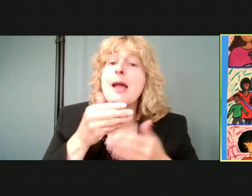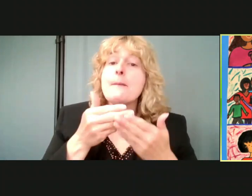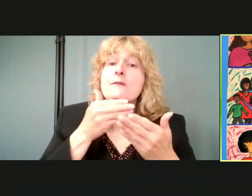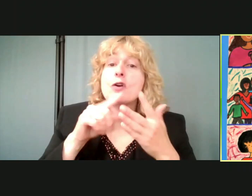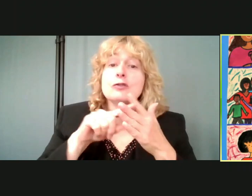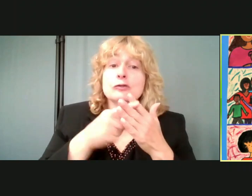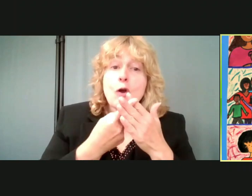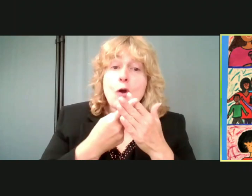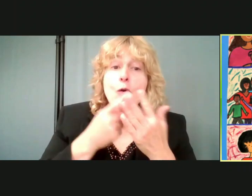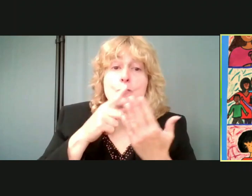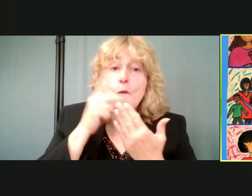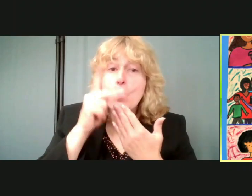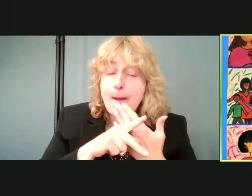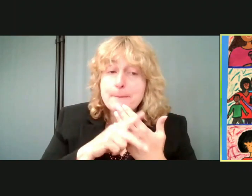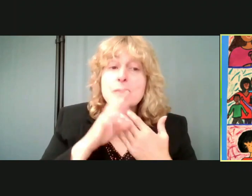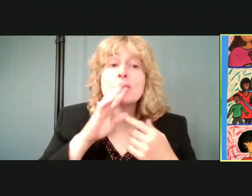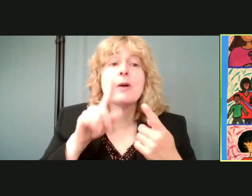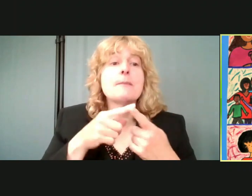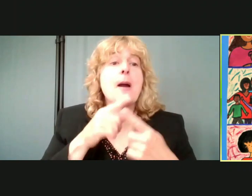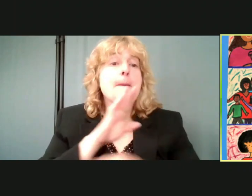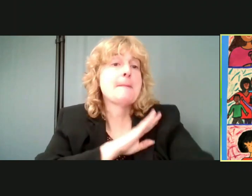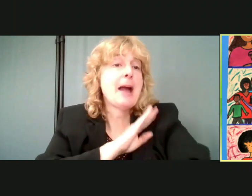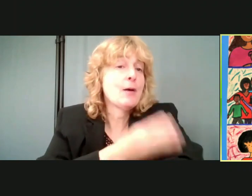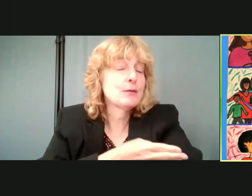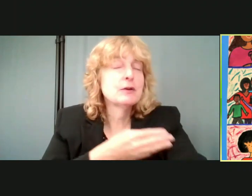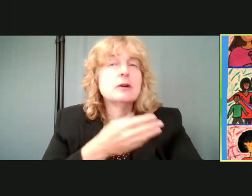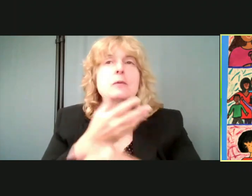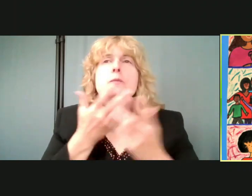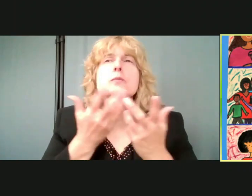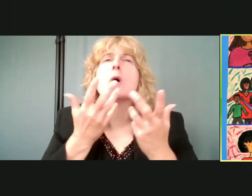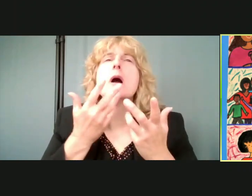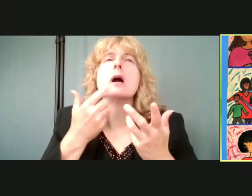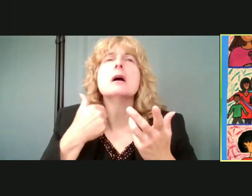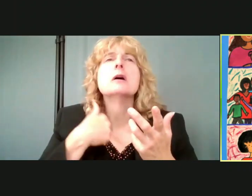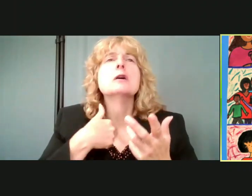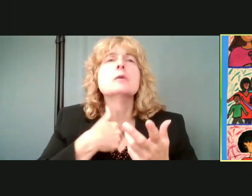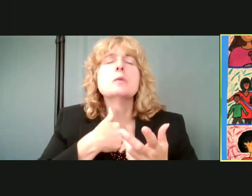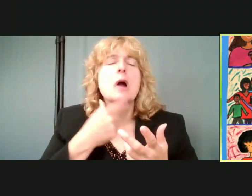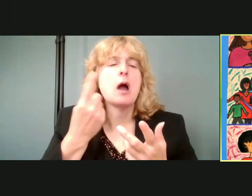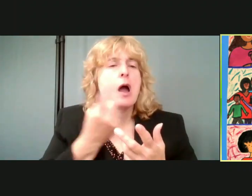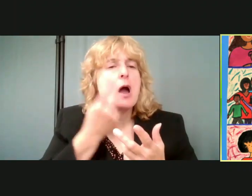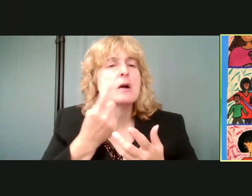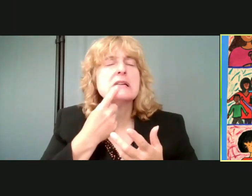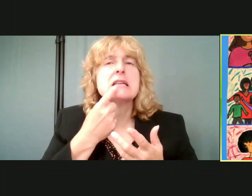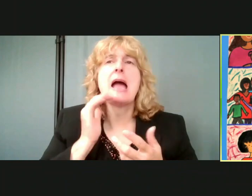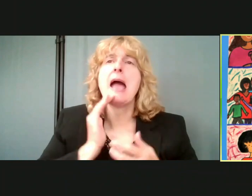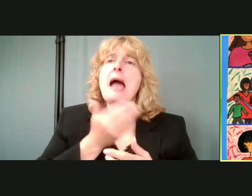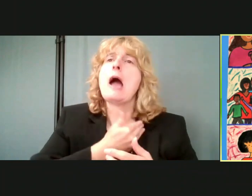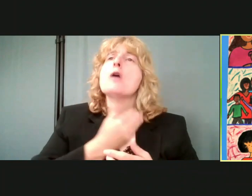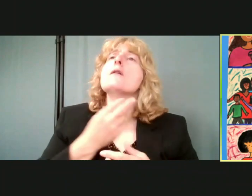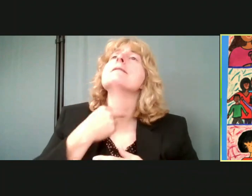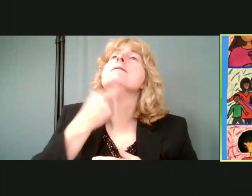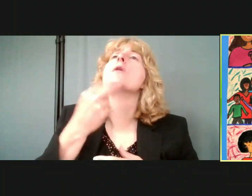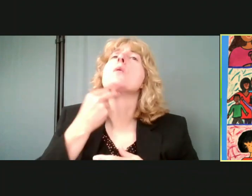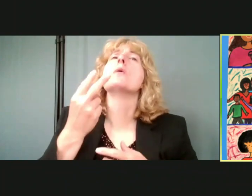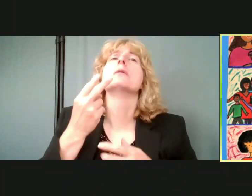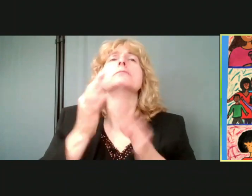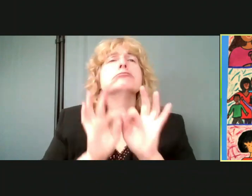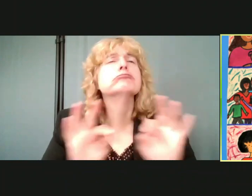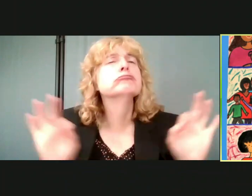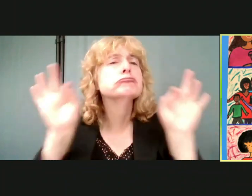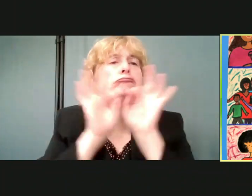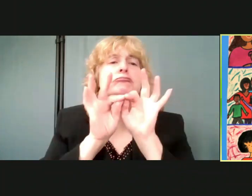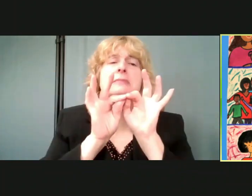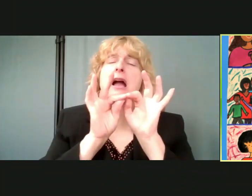consistently say is that our voices matter. Our voices of everyone in our community